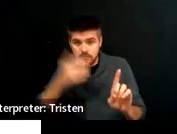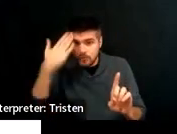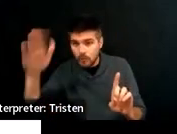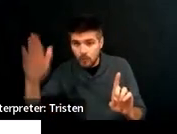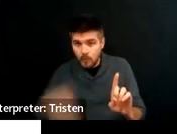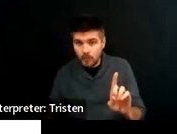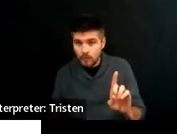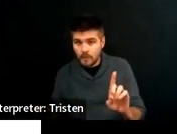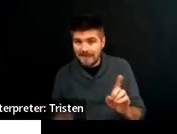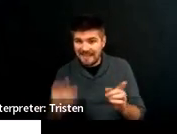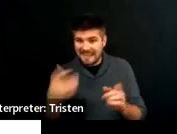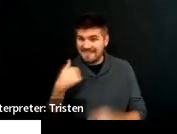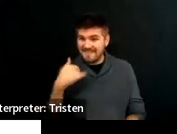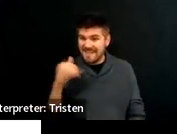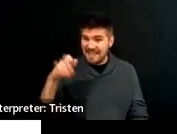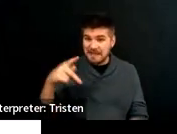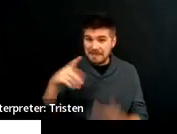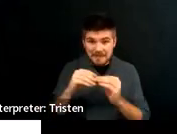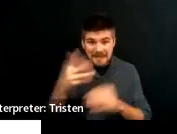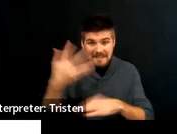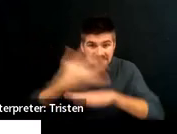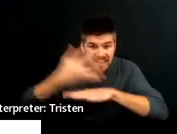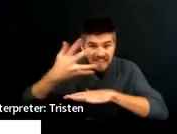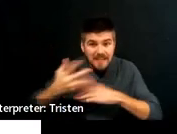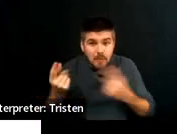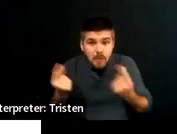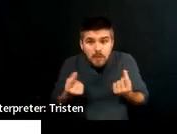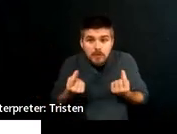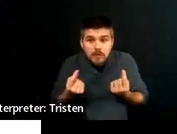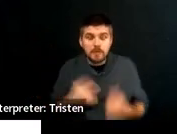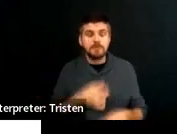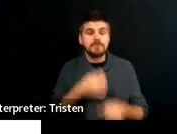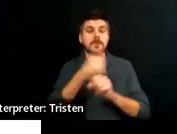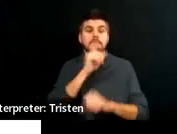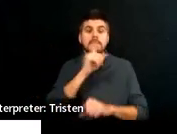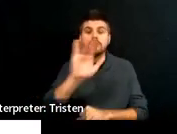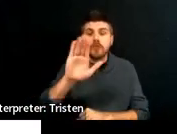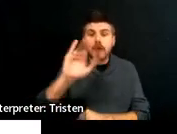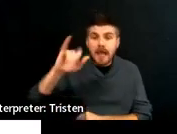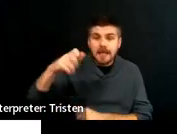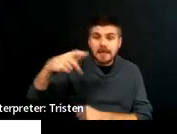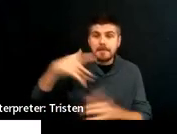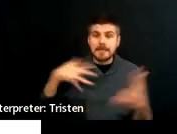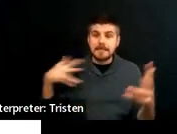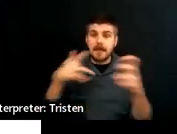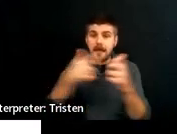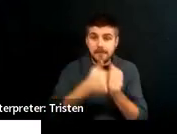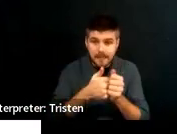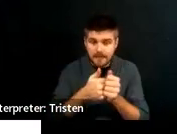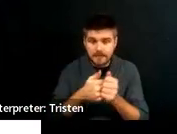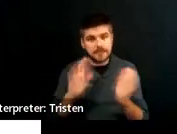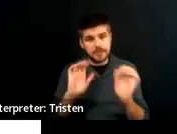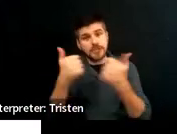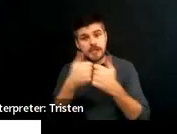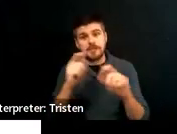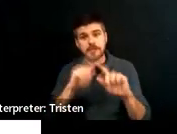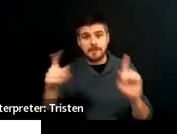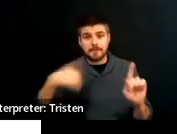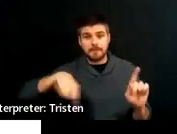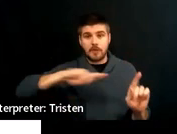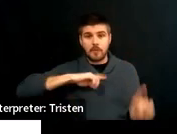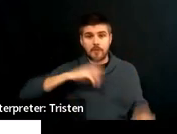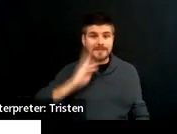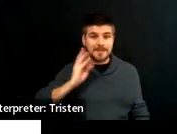So what you can do is make sure the rest of the IEP is updated, which will be challenging, but you know, you've been there before. For the